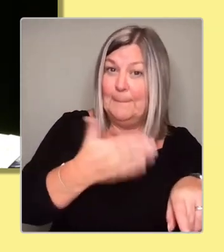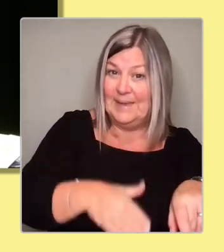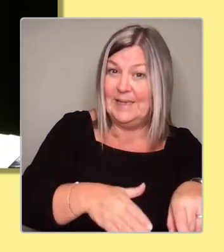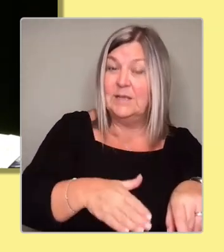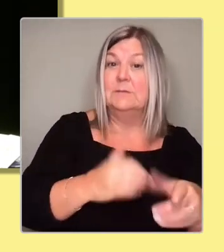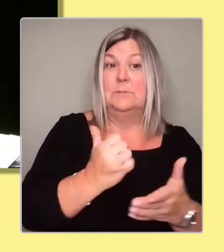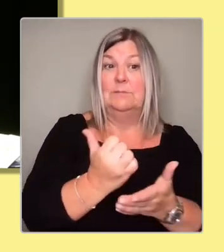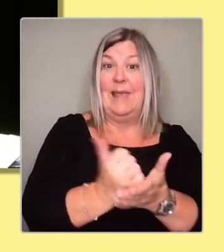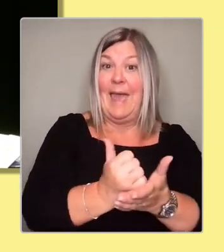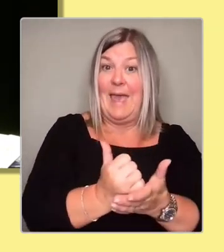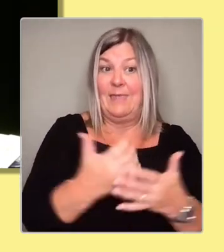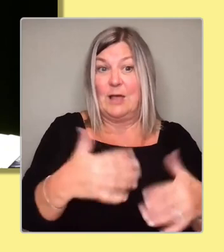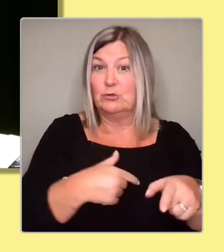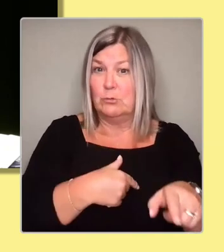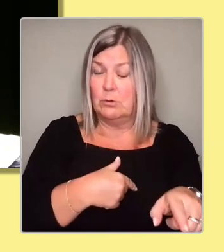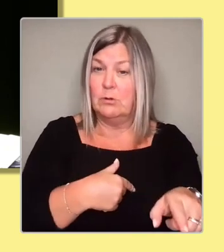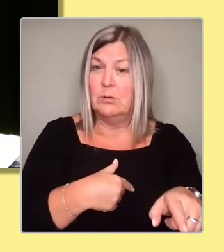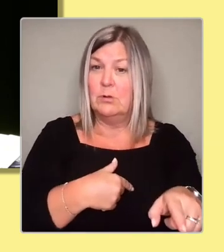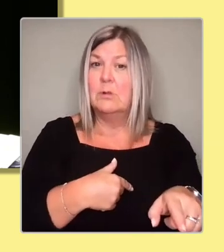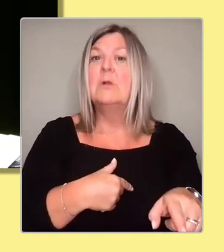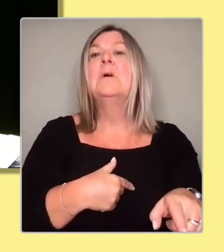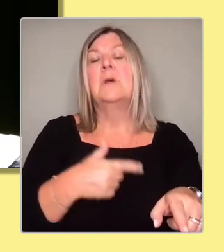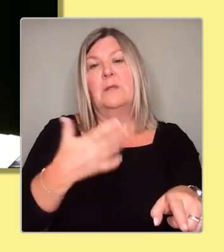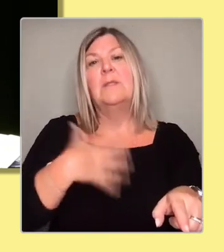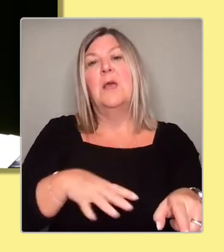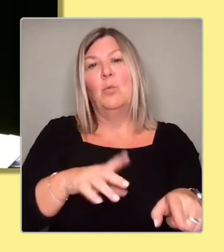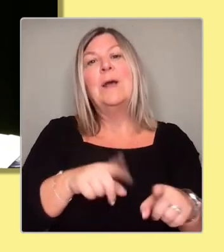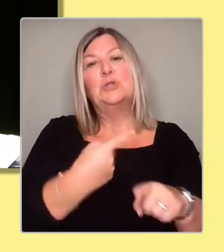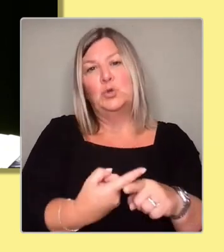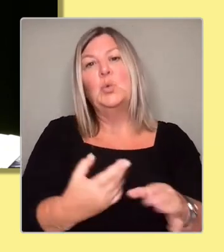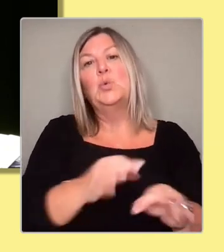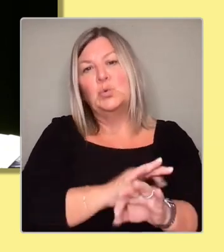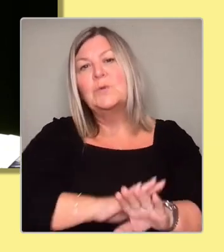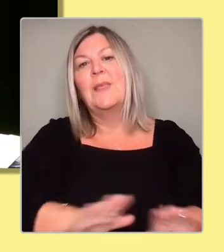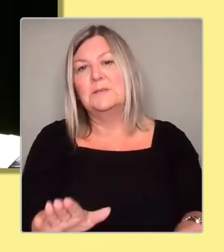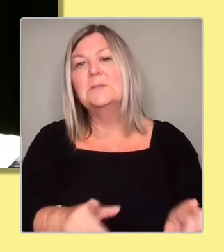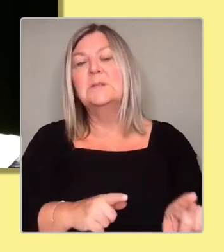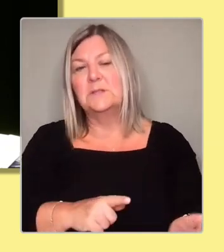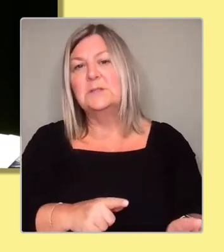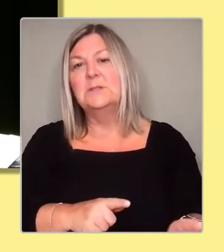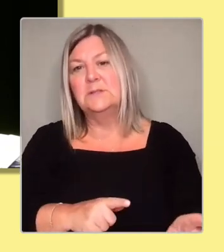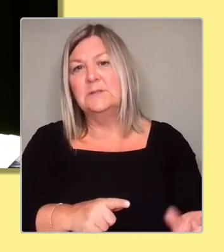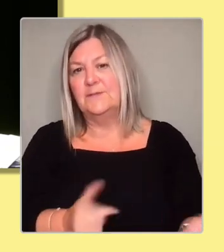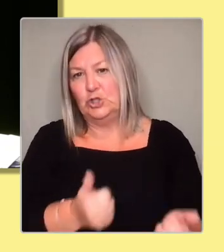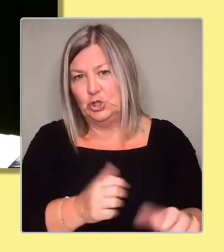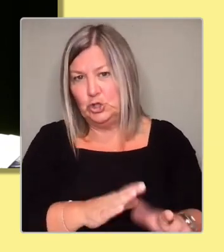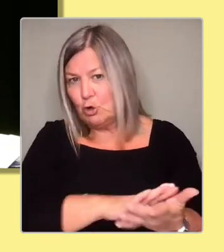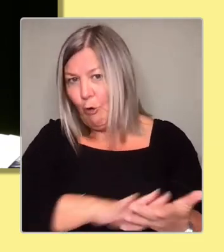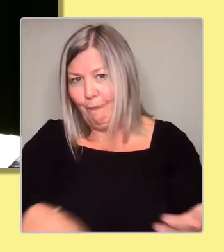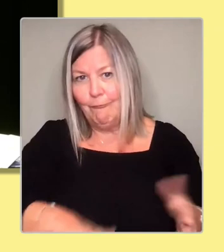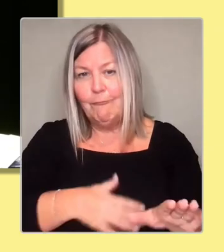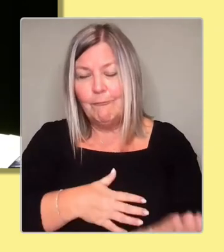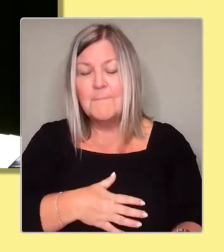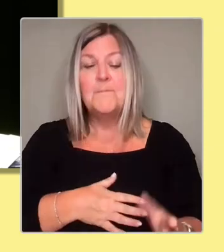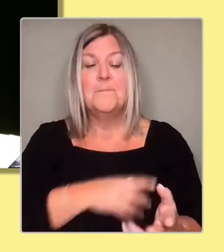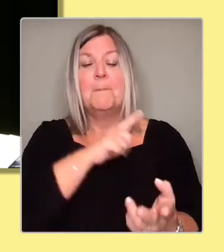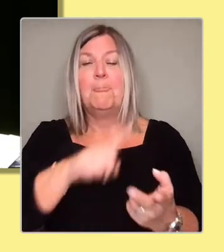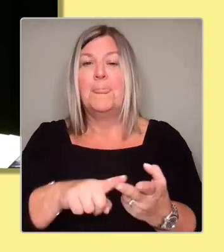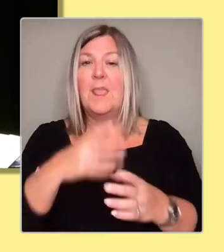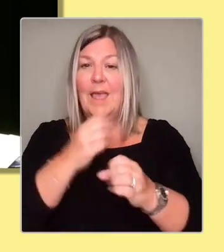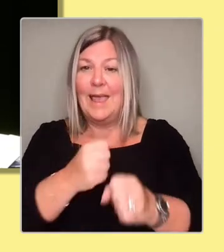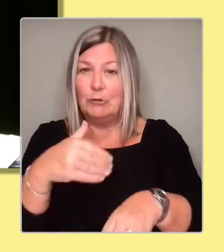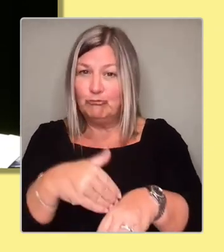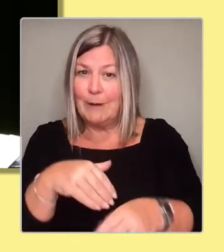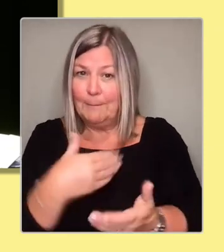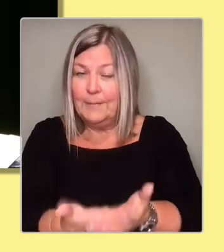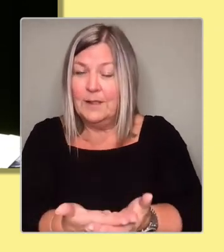pardoned under that law. The second law I brought forward was, of course, the Hate Crime Bill, which extended the protections for